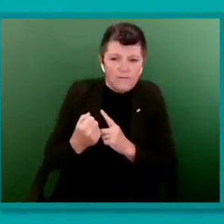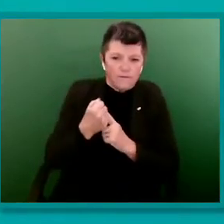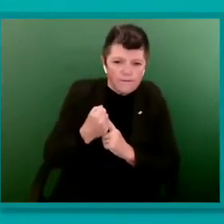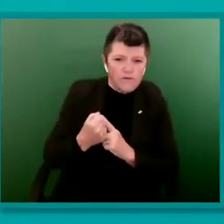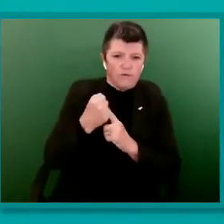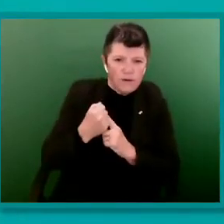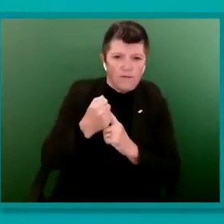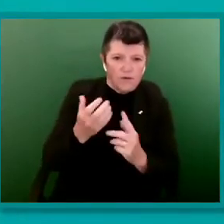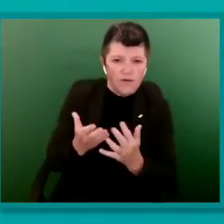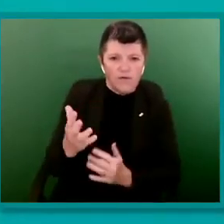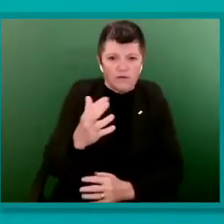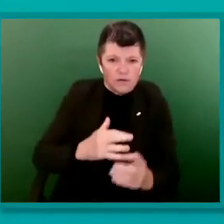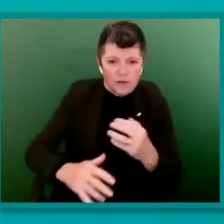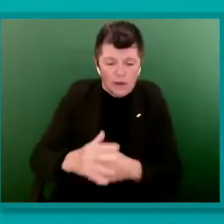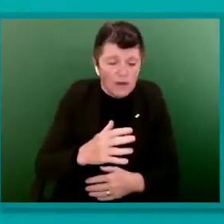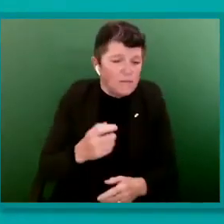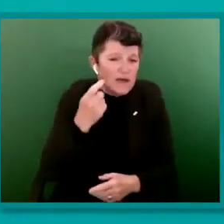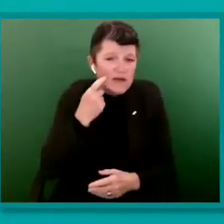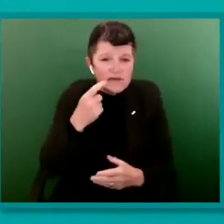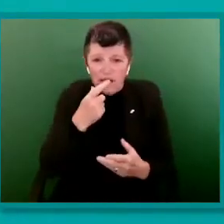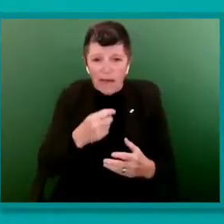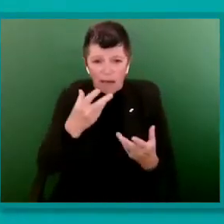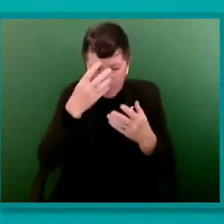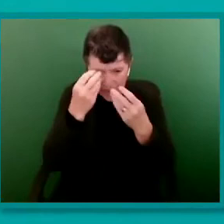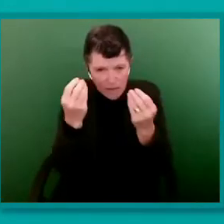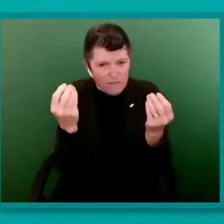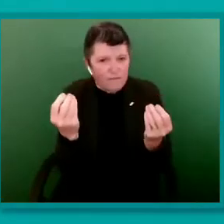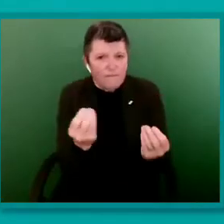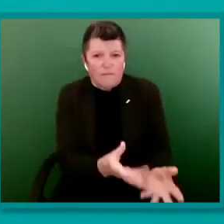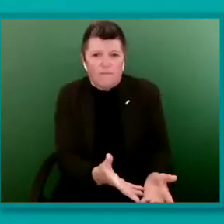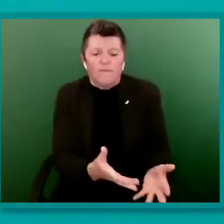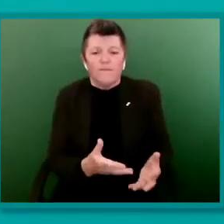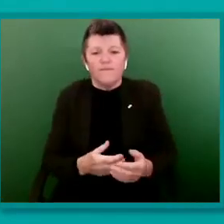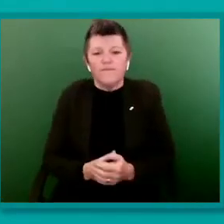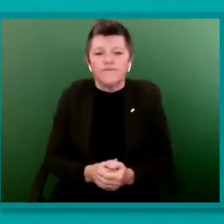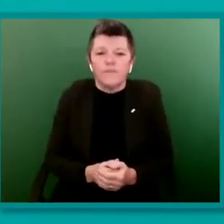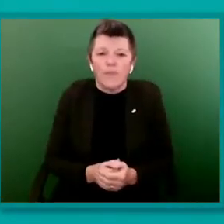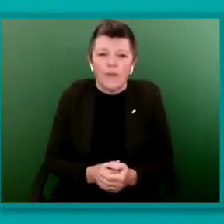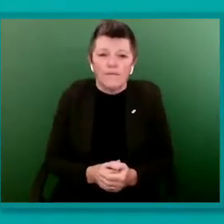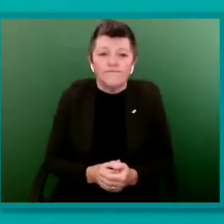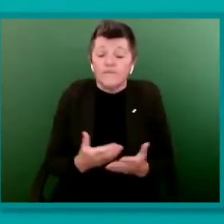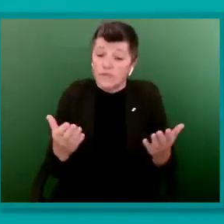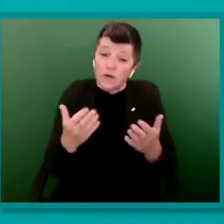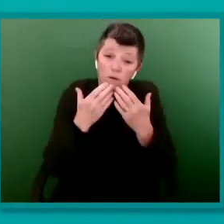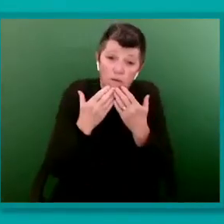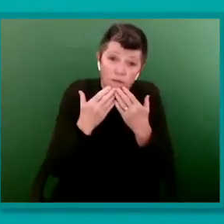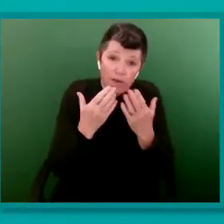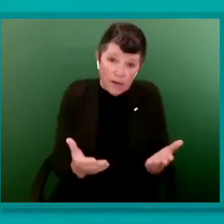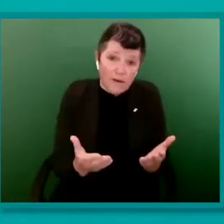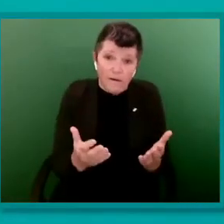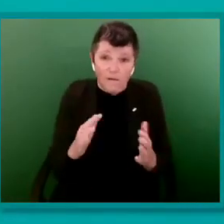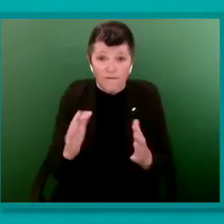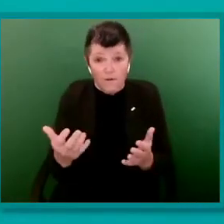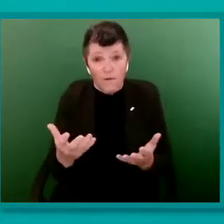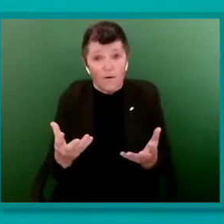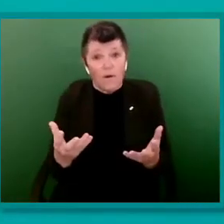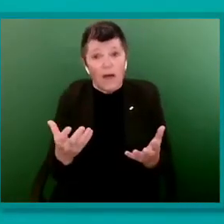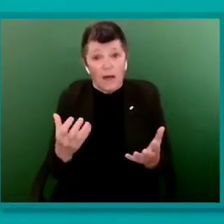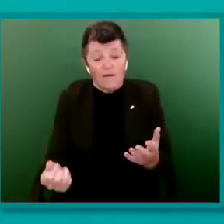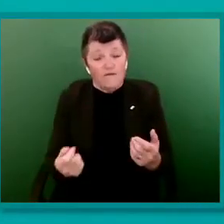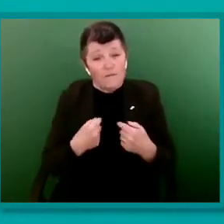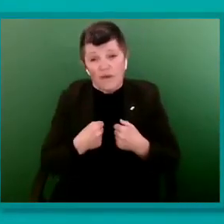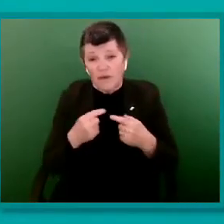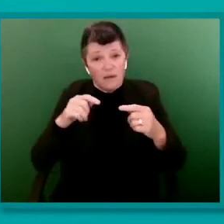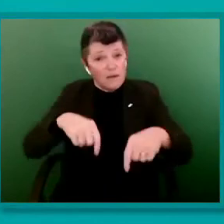unlearned as they are learned. So thank you for having me with you today as we grapple with these